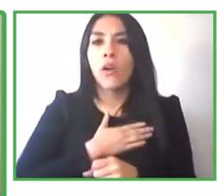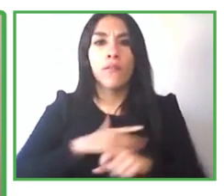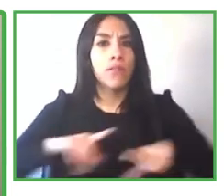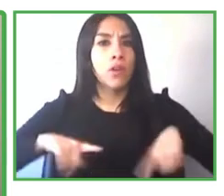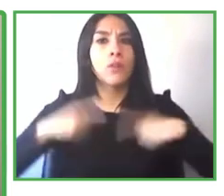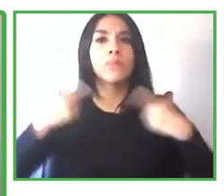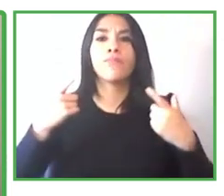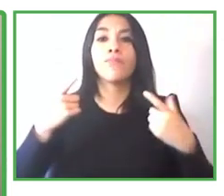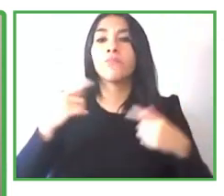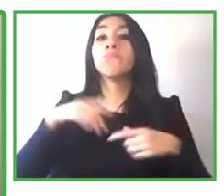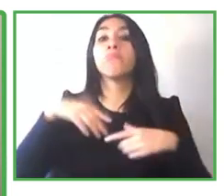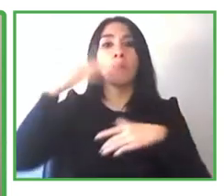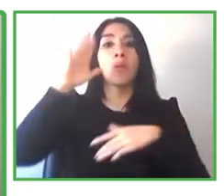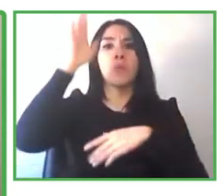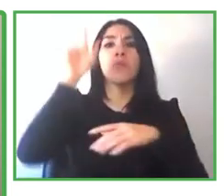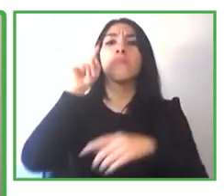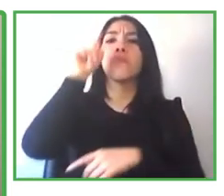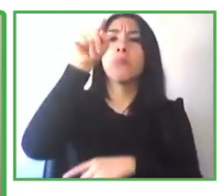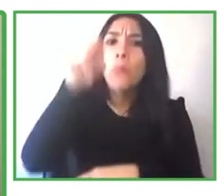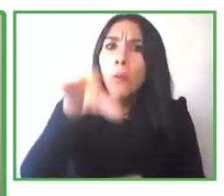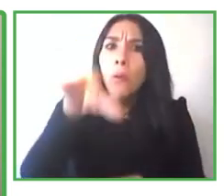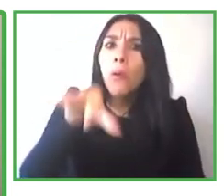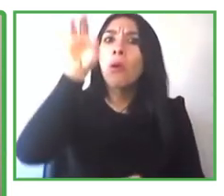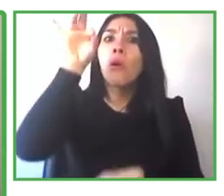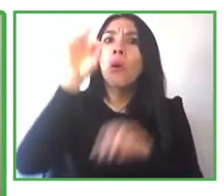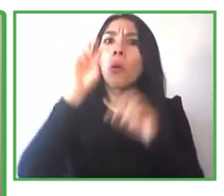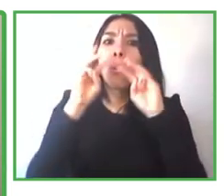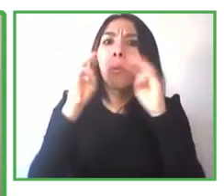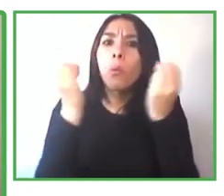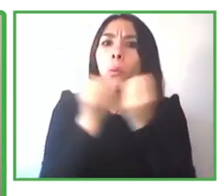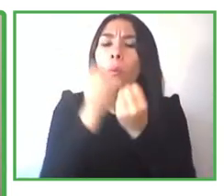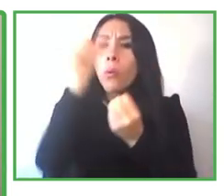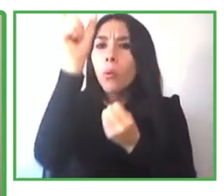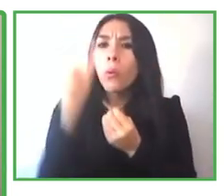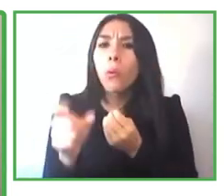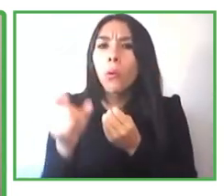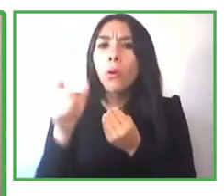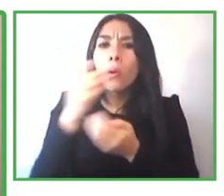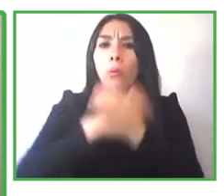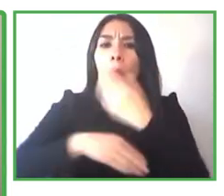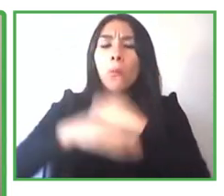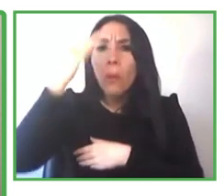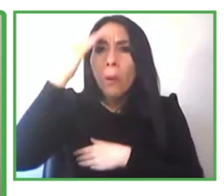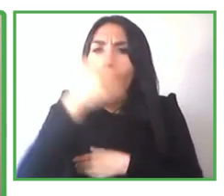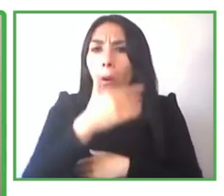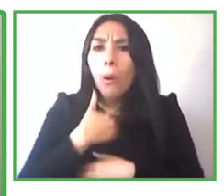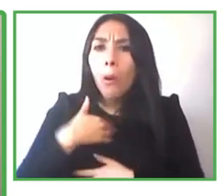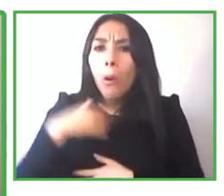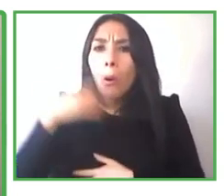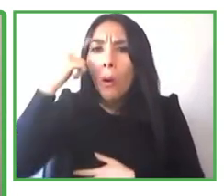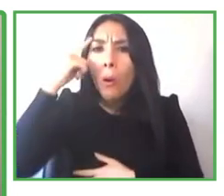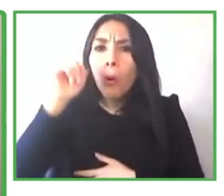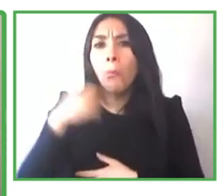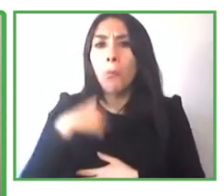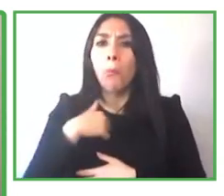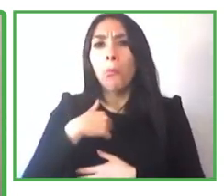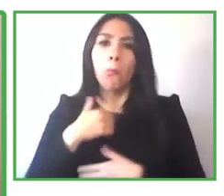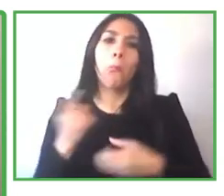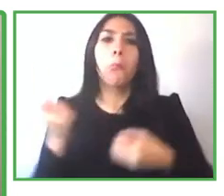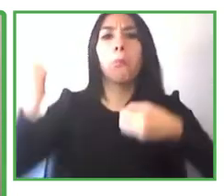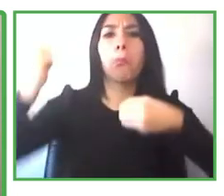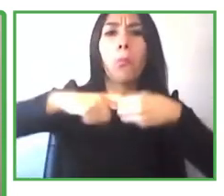we weren't looking for much we were just looking for something and i could never um anticipate that what would happen